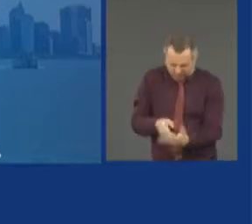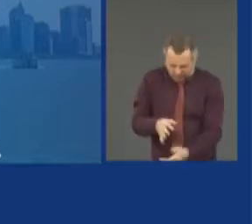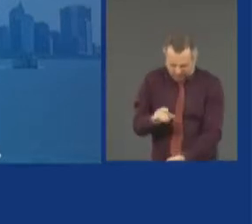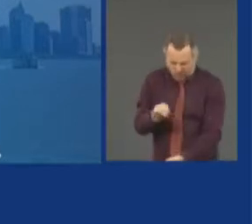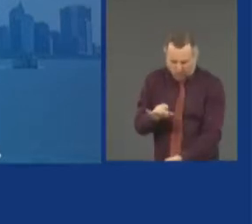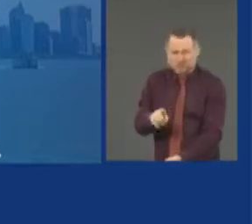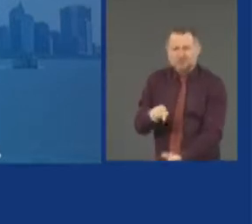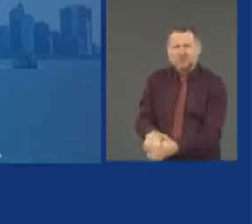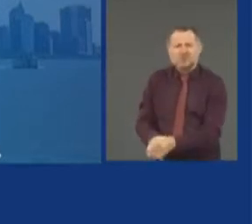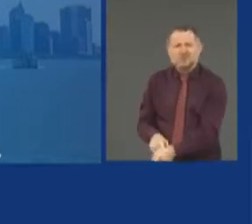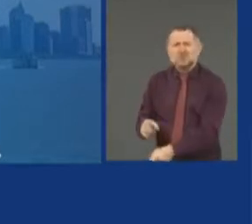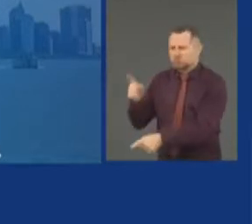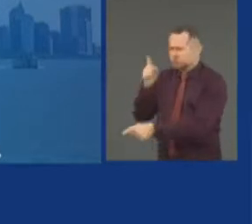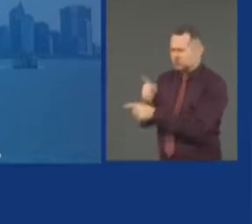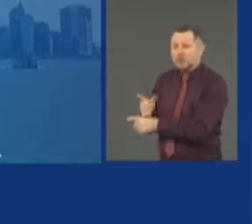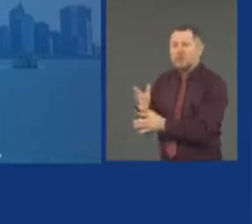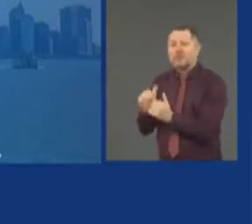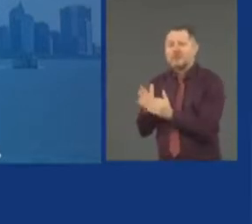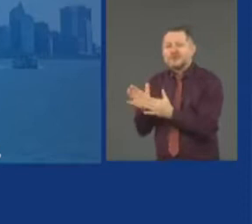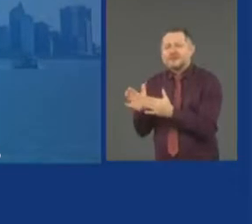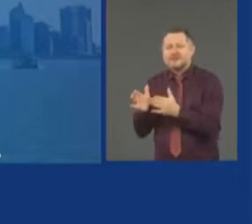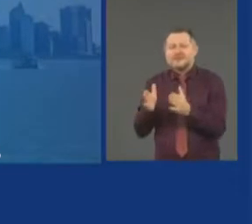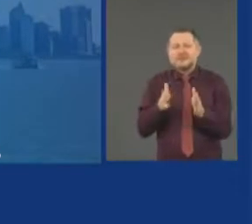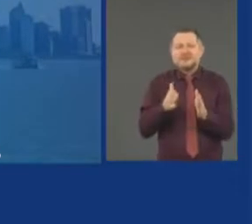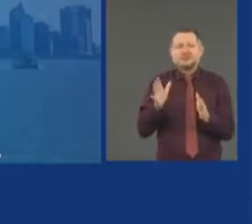reform agenda. Yes.